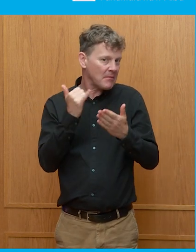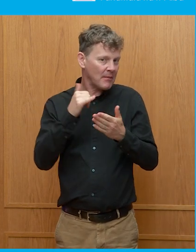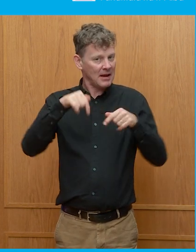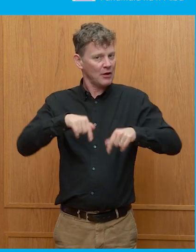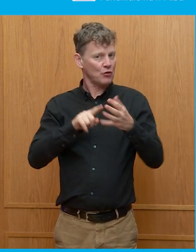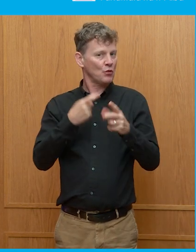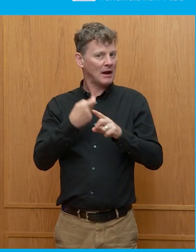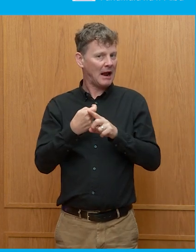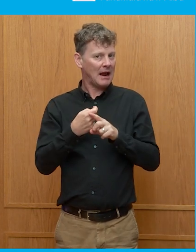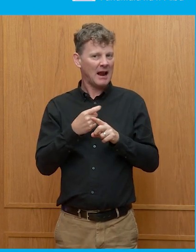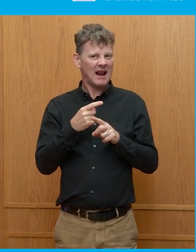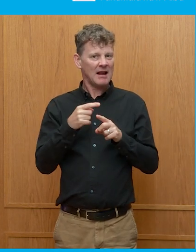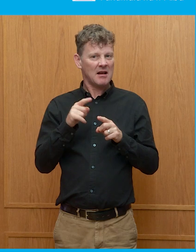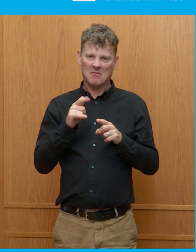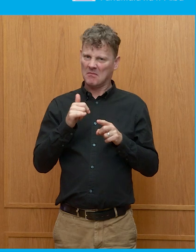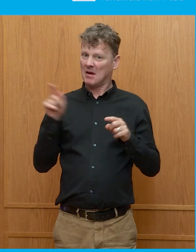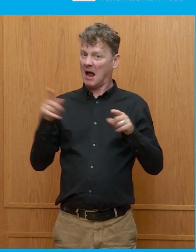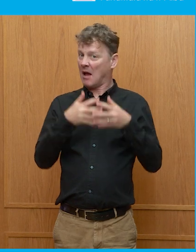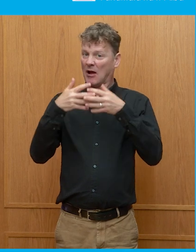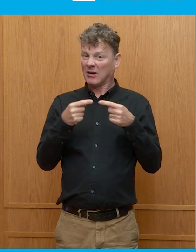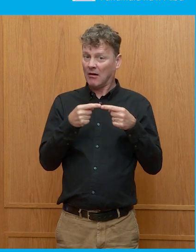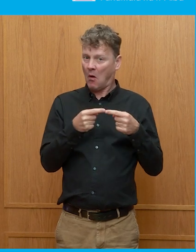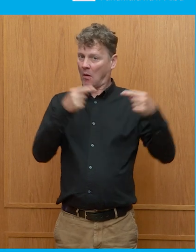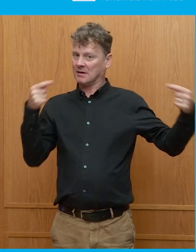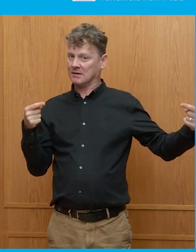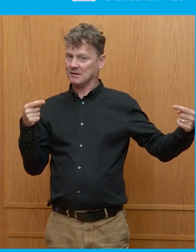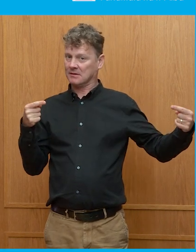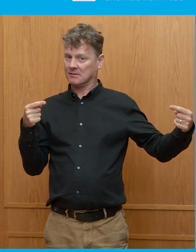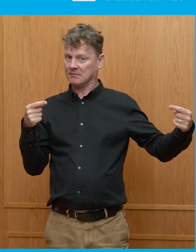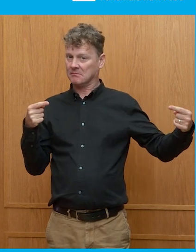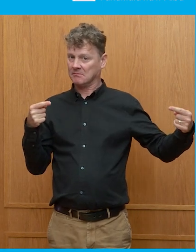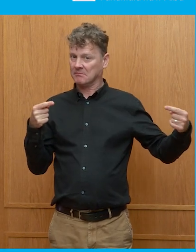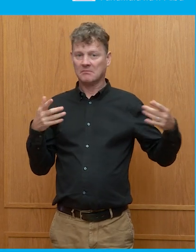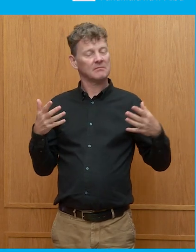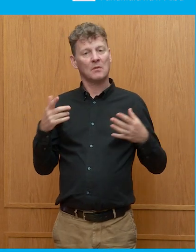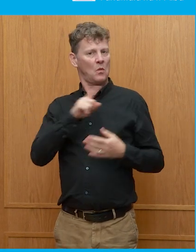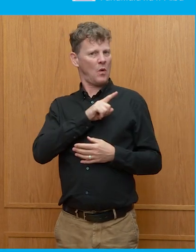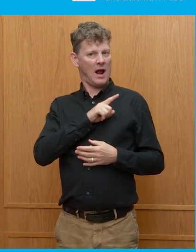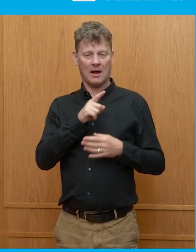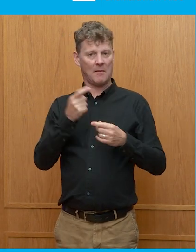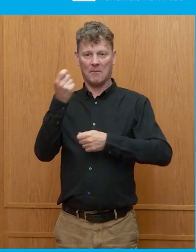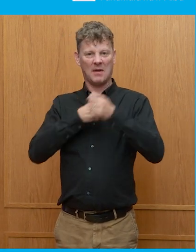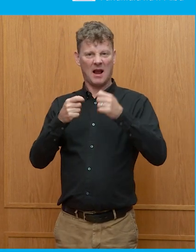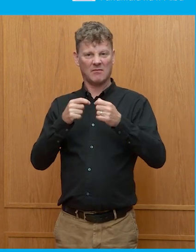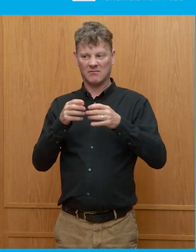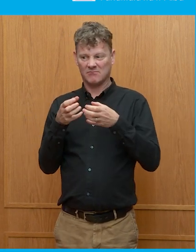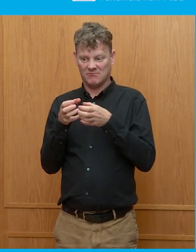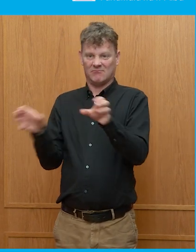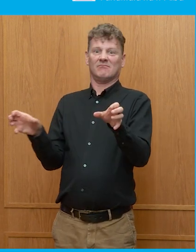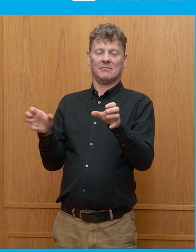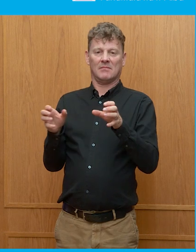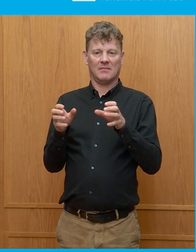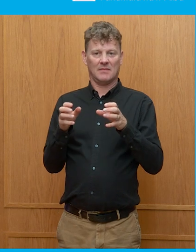we, I think, had the opposite impact in the United States. I think we became immediately polarised, even more so than we had